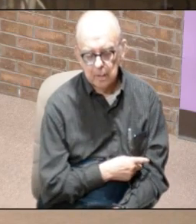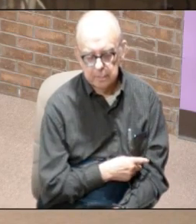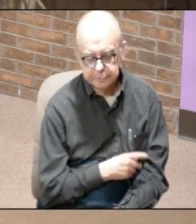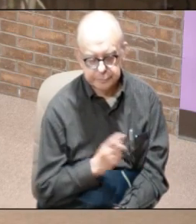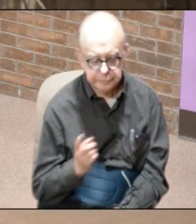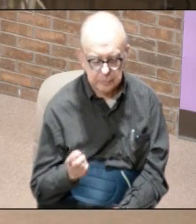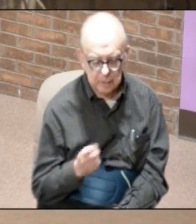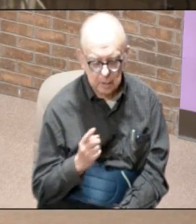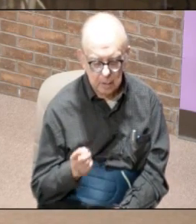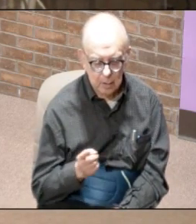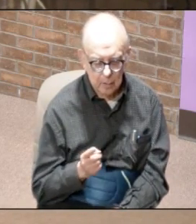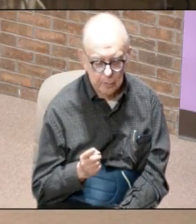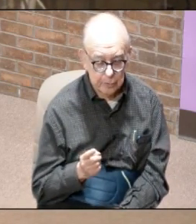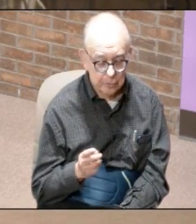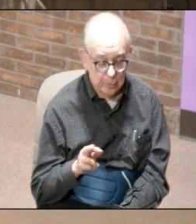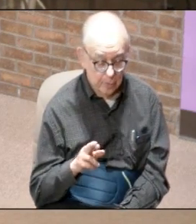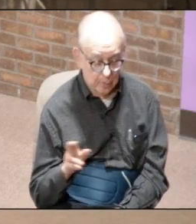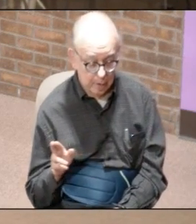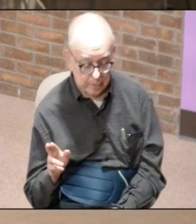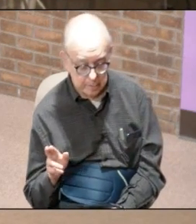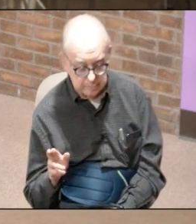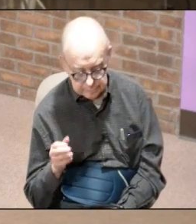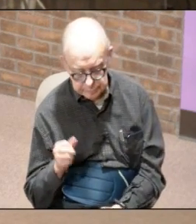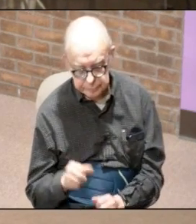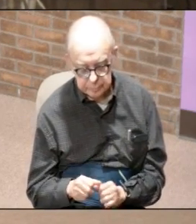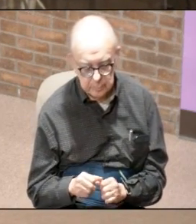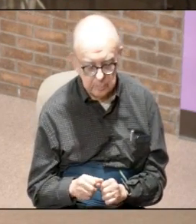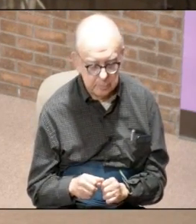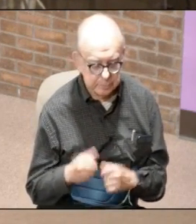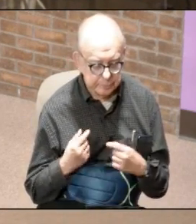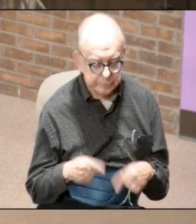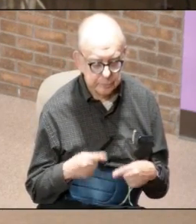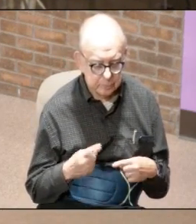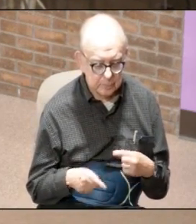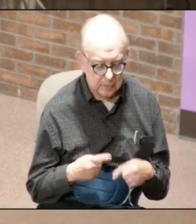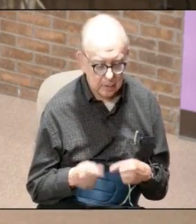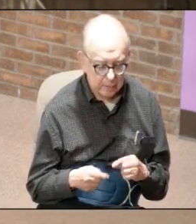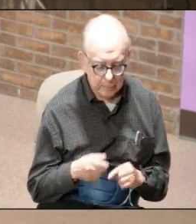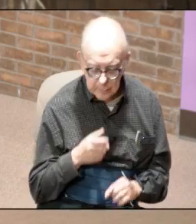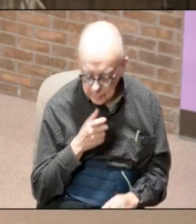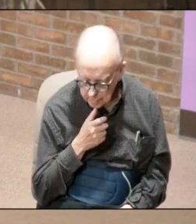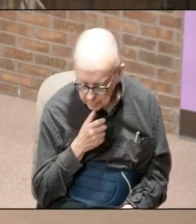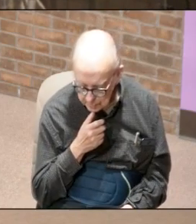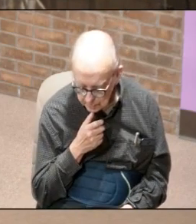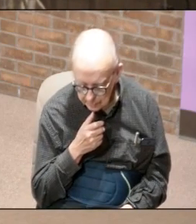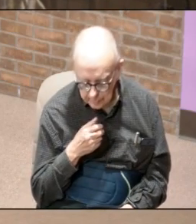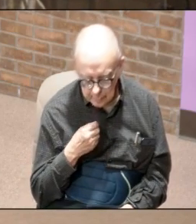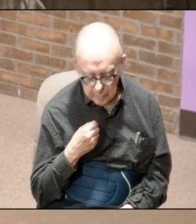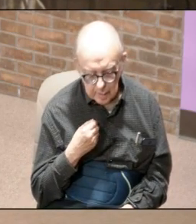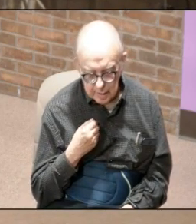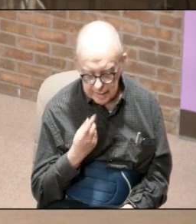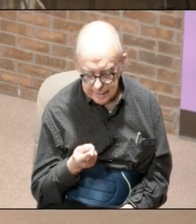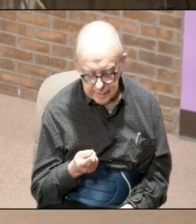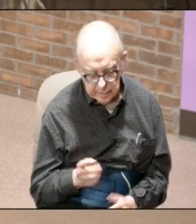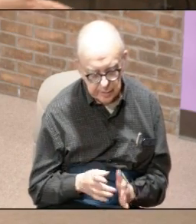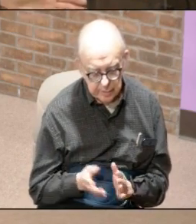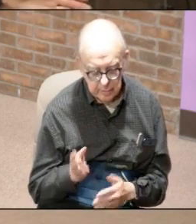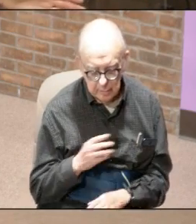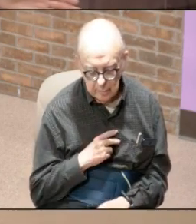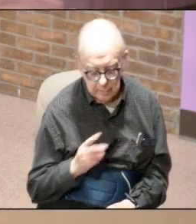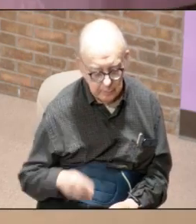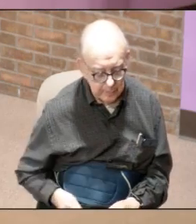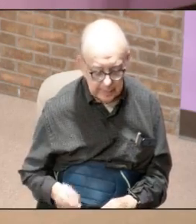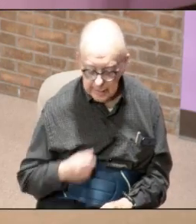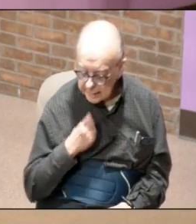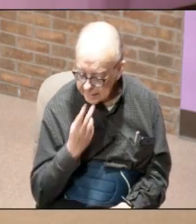was always to the right remember when they were arguing about who could sit with Jesus in his kingdom they didn't say who could